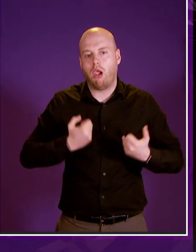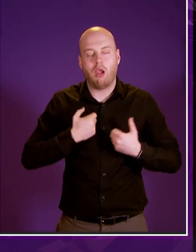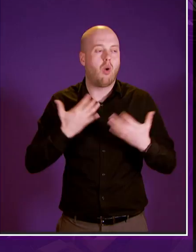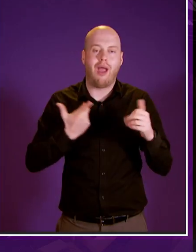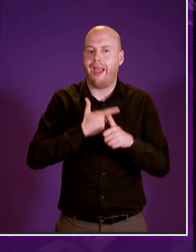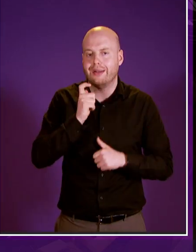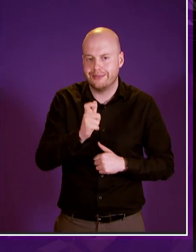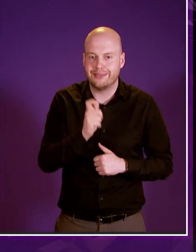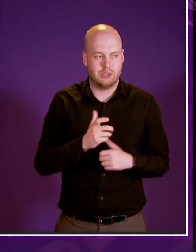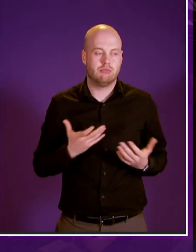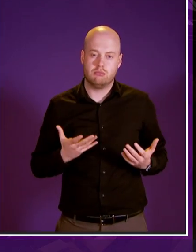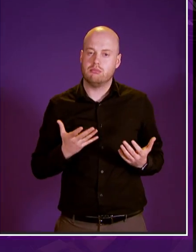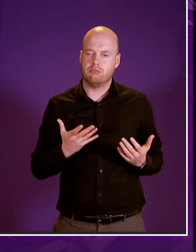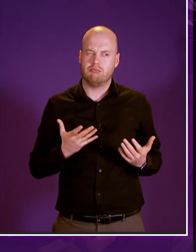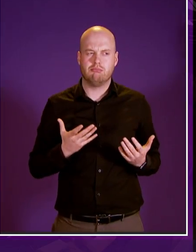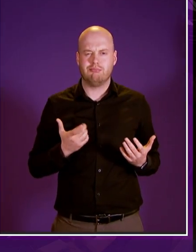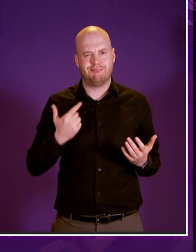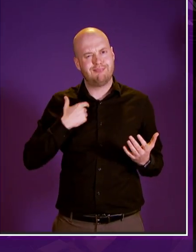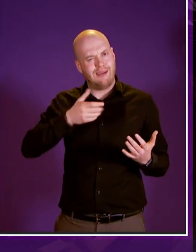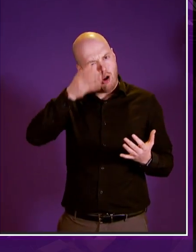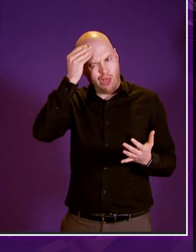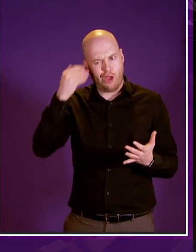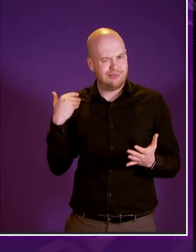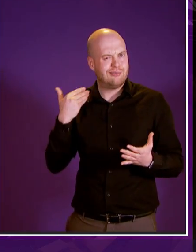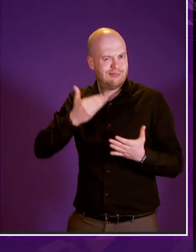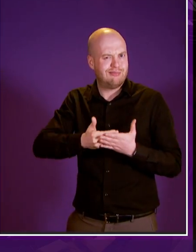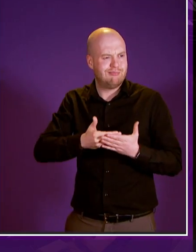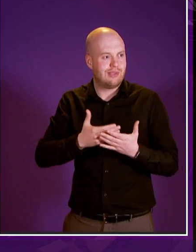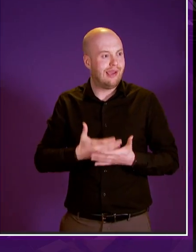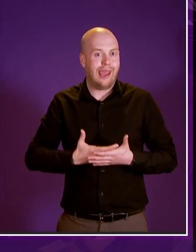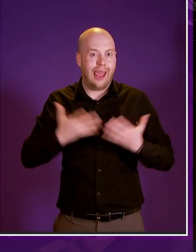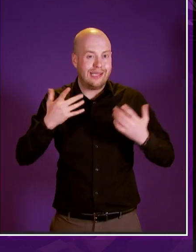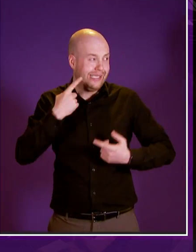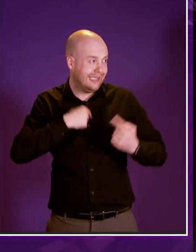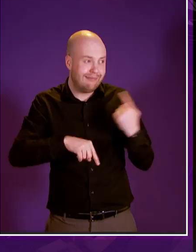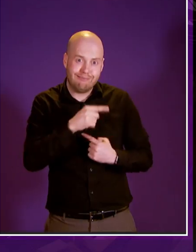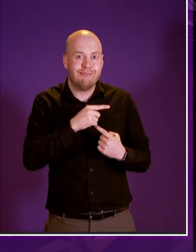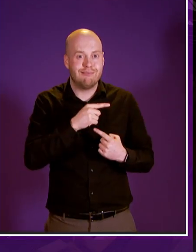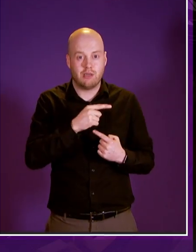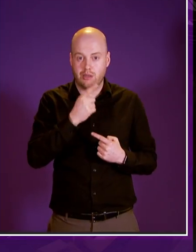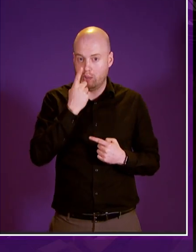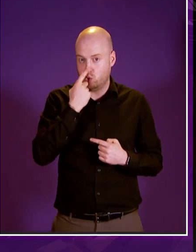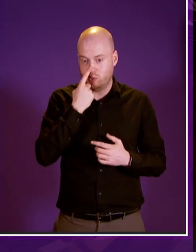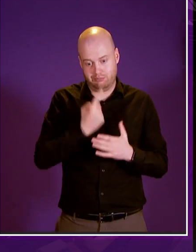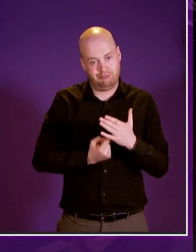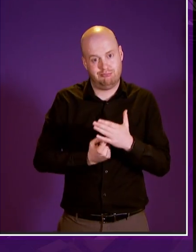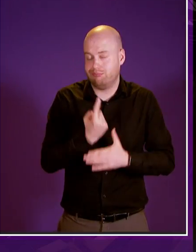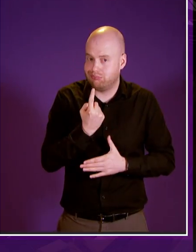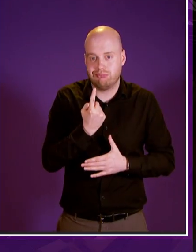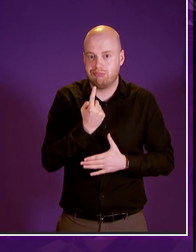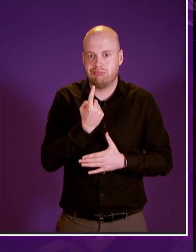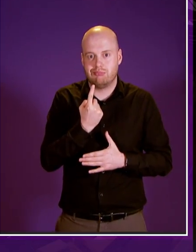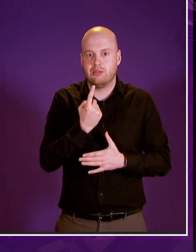if i learned anything from this anything from this process is that any one of us and wider society could fall upon